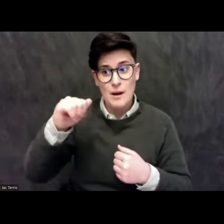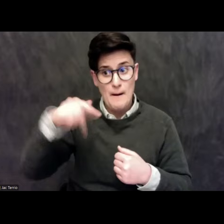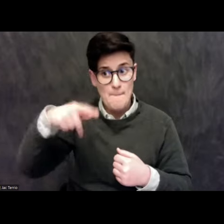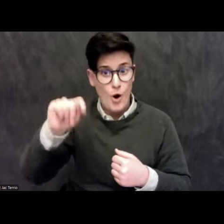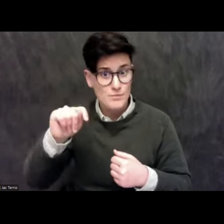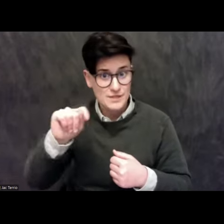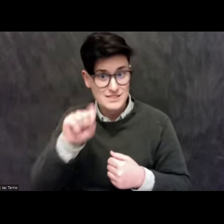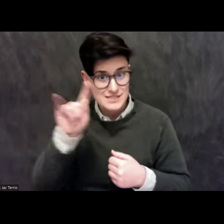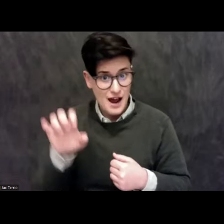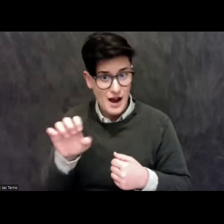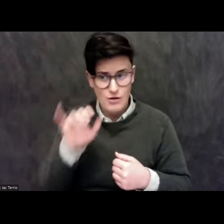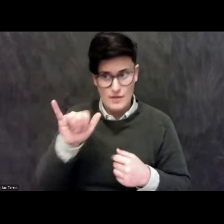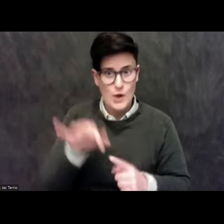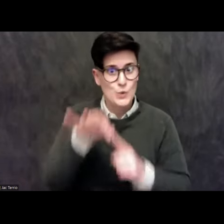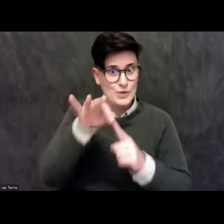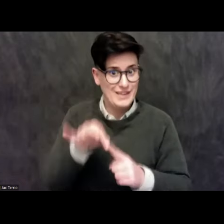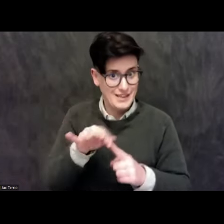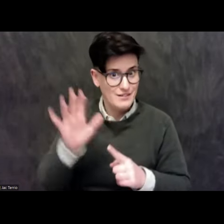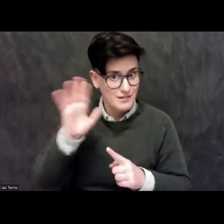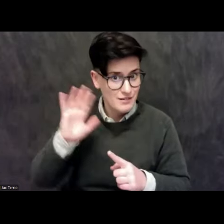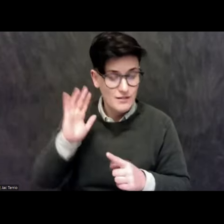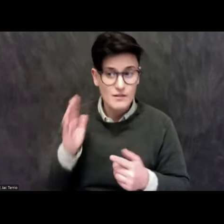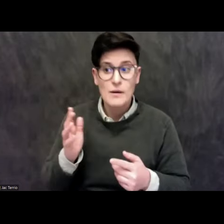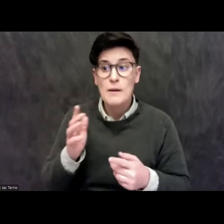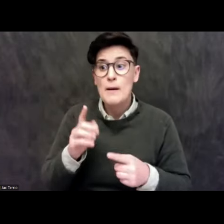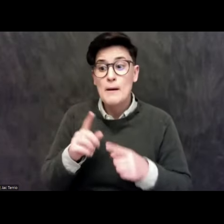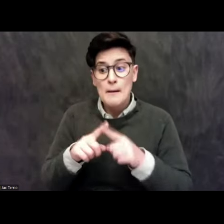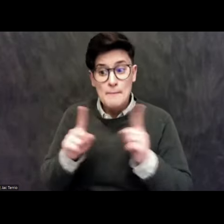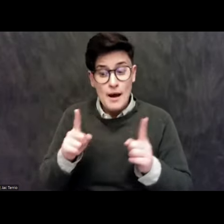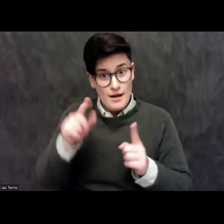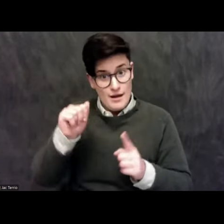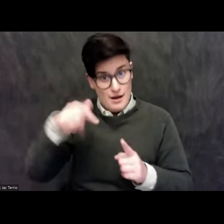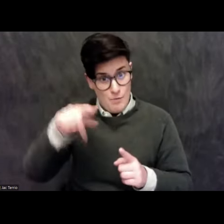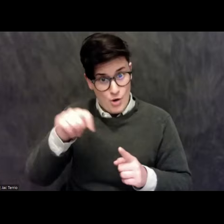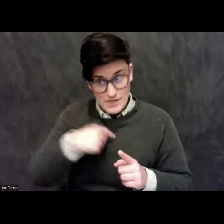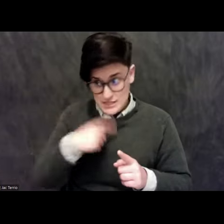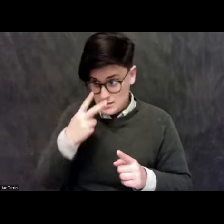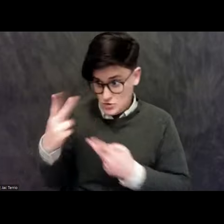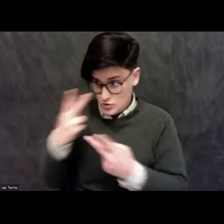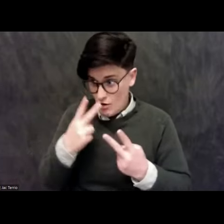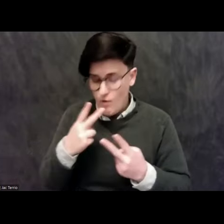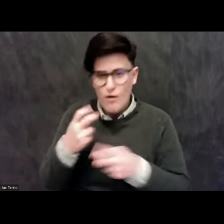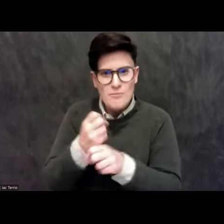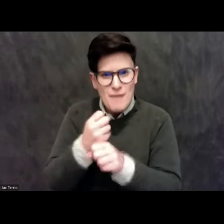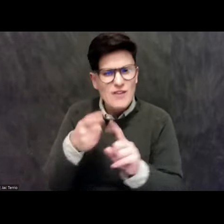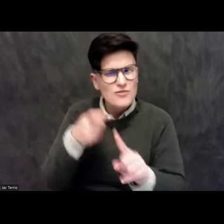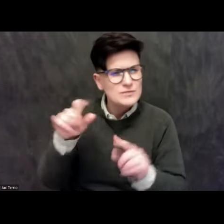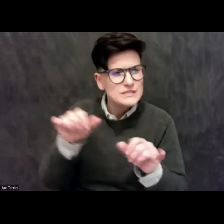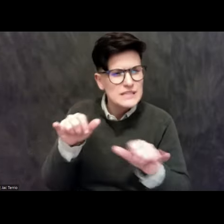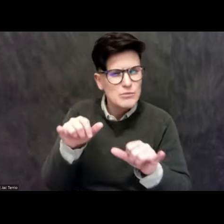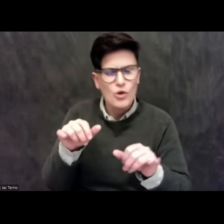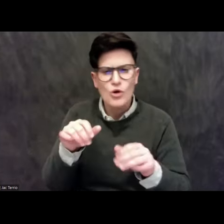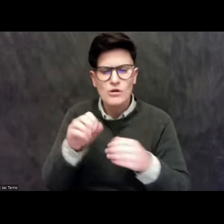But they, the apartments in, where I work in Tlahinga, were made of simpler construction materials, more adobe.